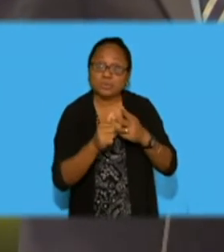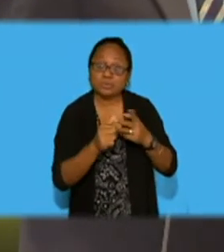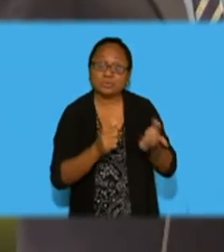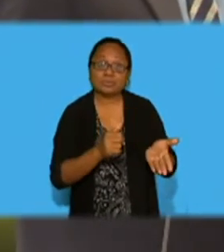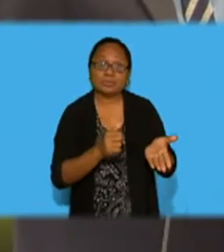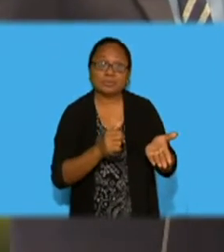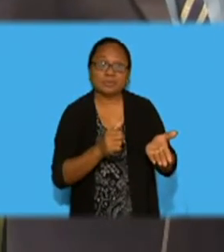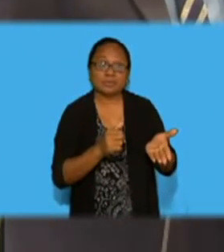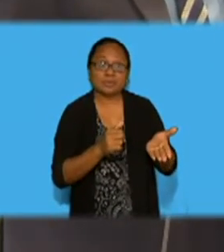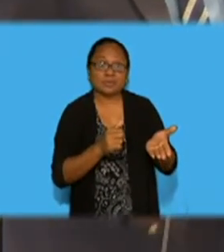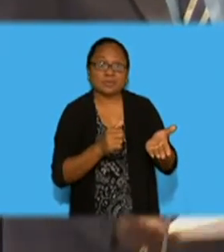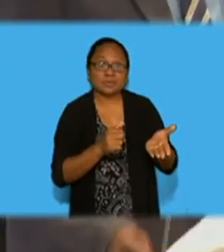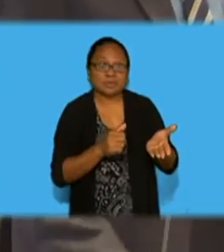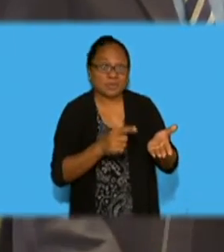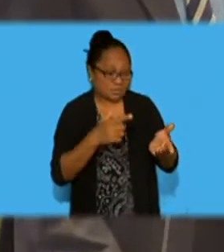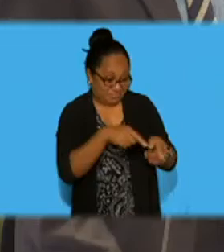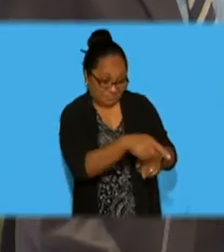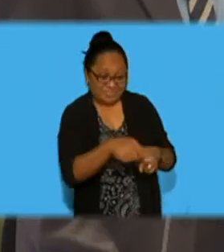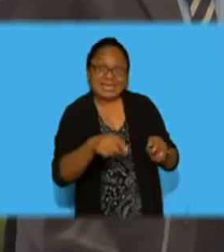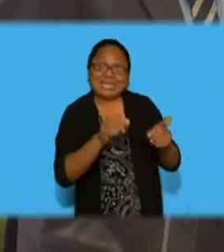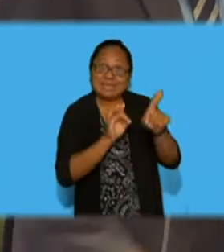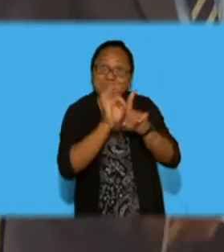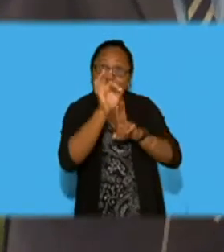of Nandy Airport.